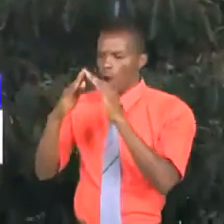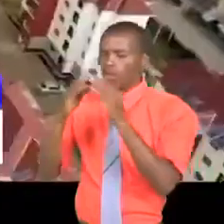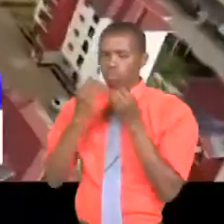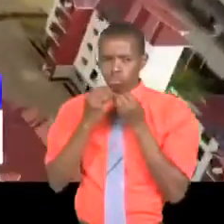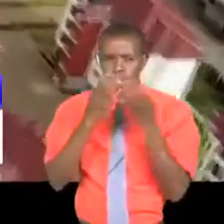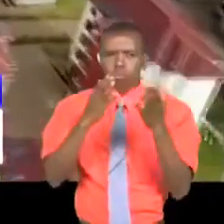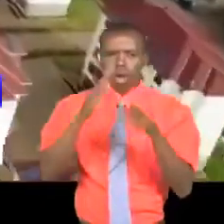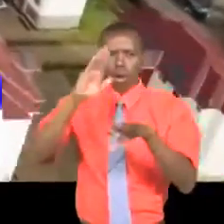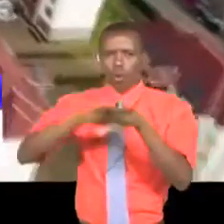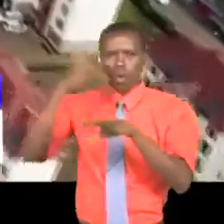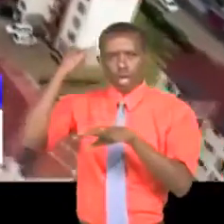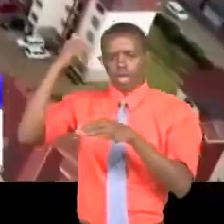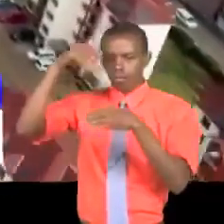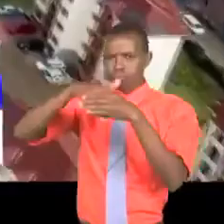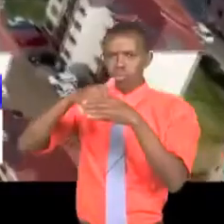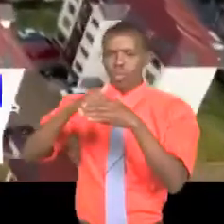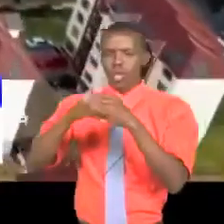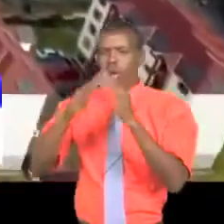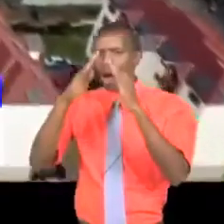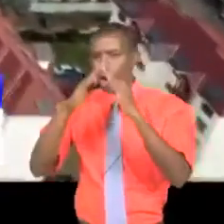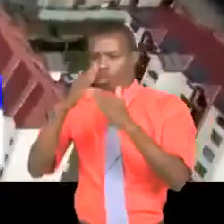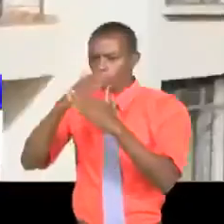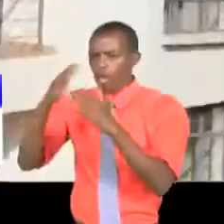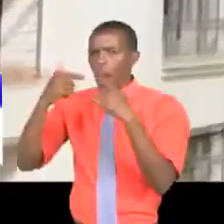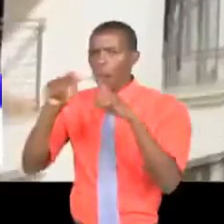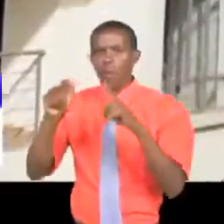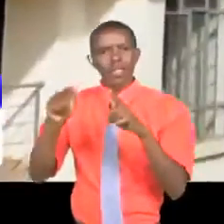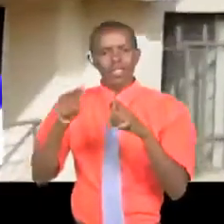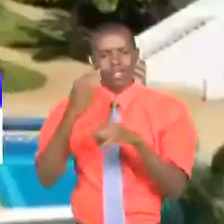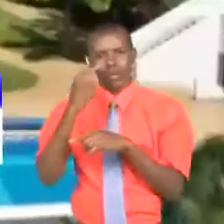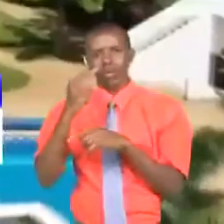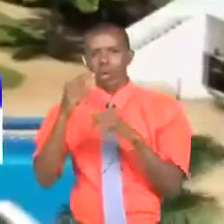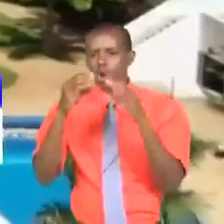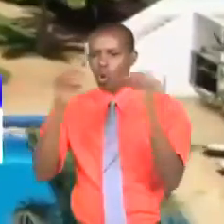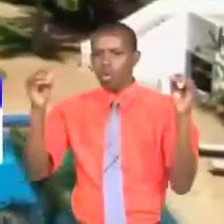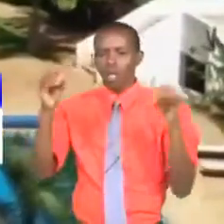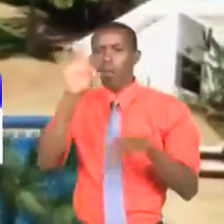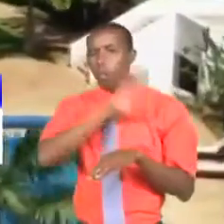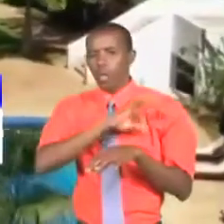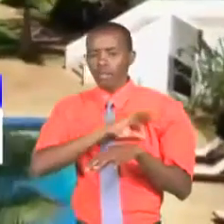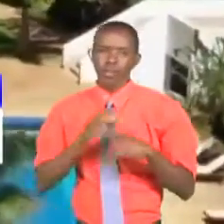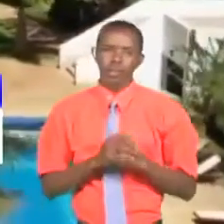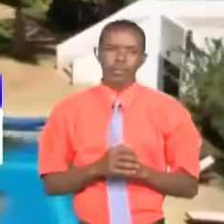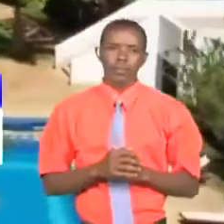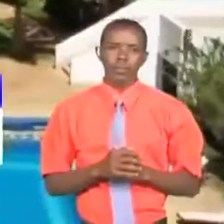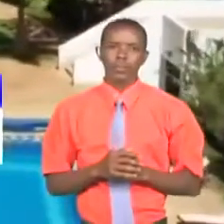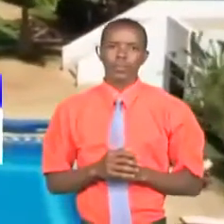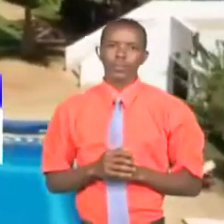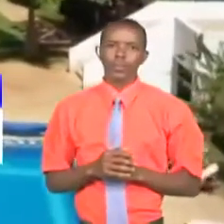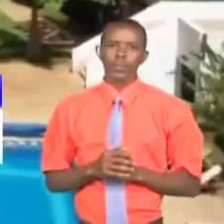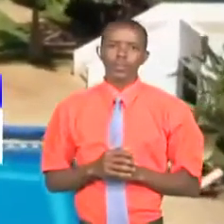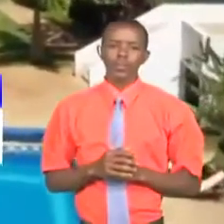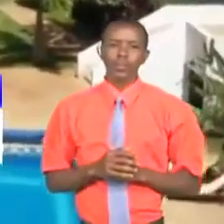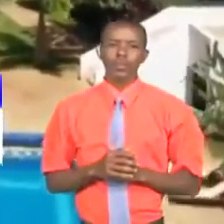it is a good idea to invest in real estate. However, it can only be if you're looking for long-term benefits. Reporting for Switch TV, my